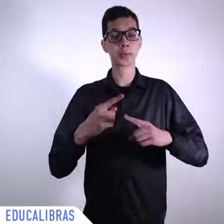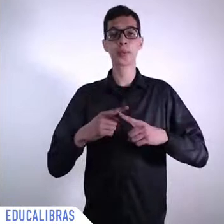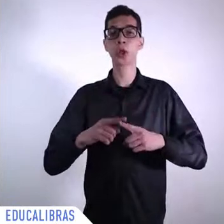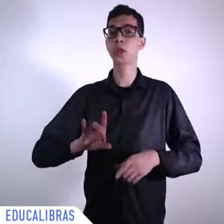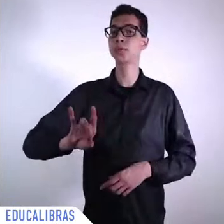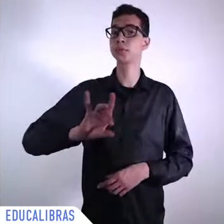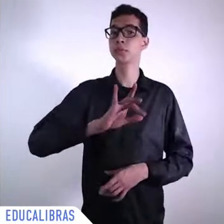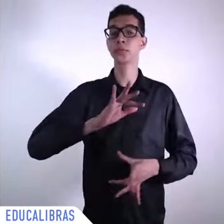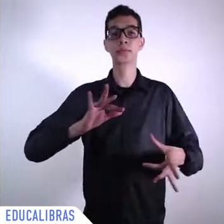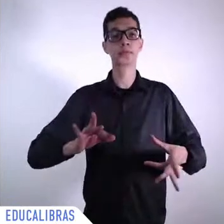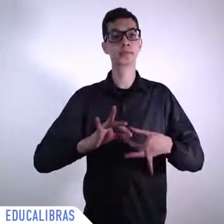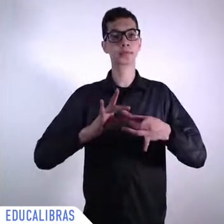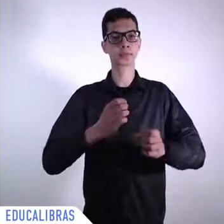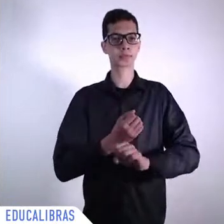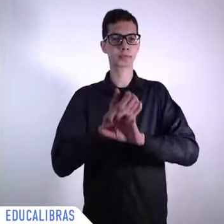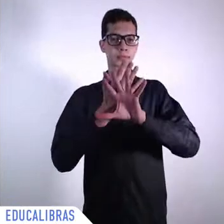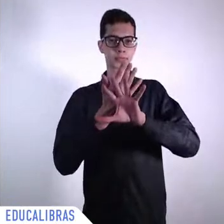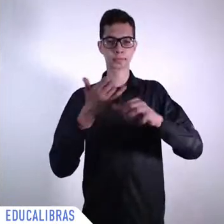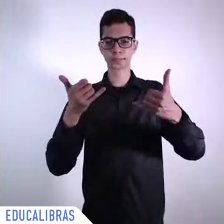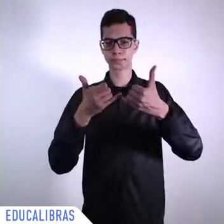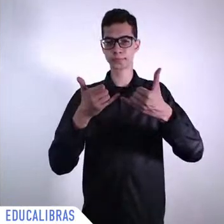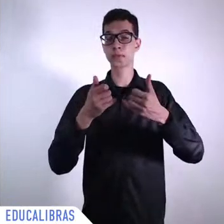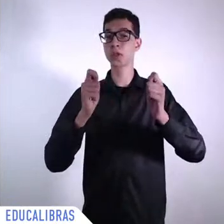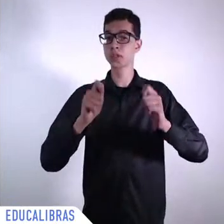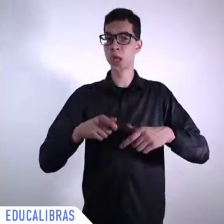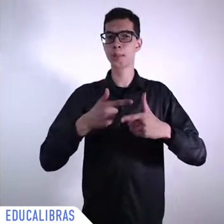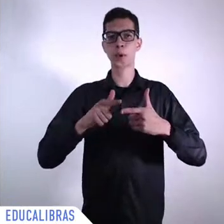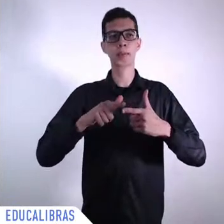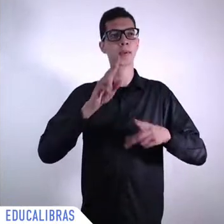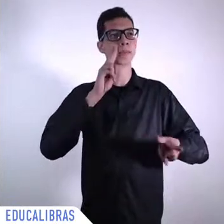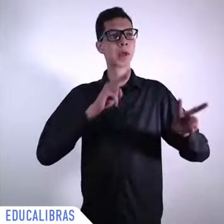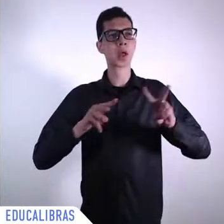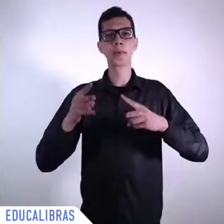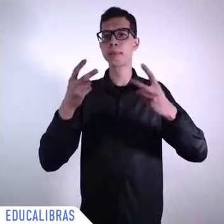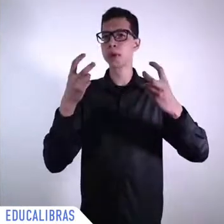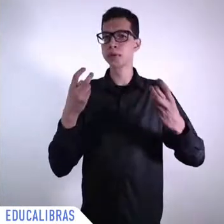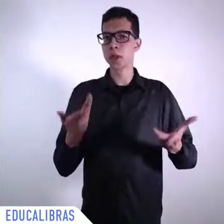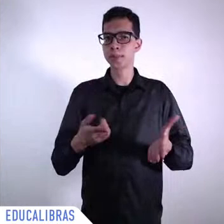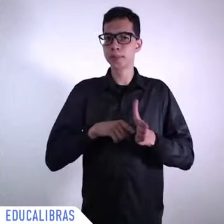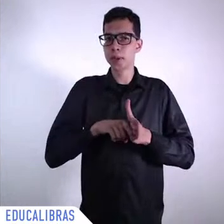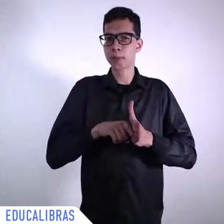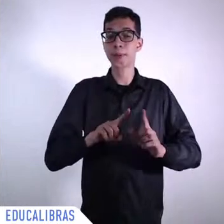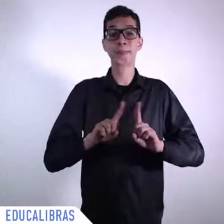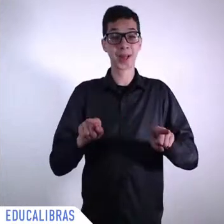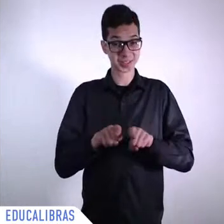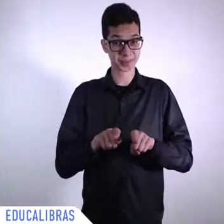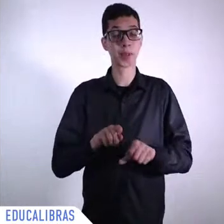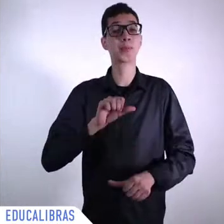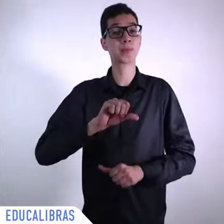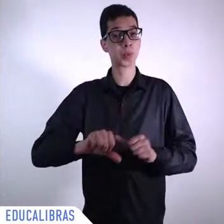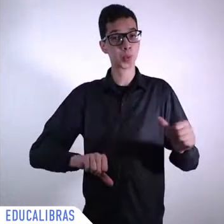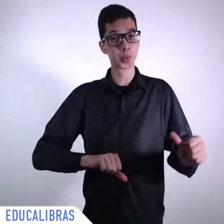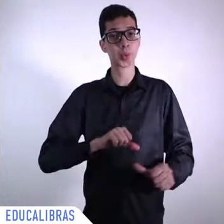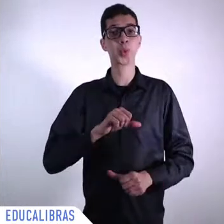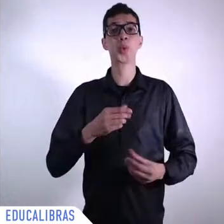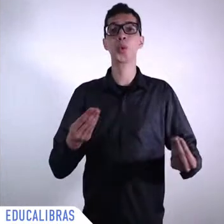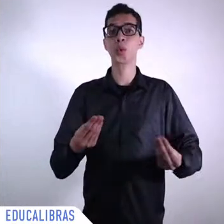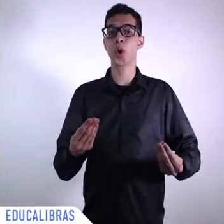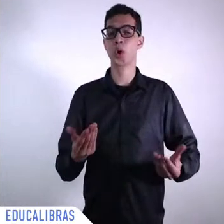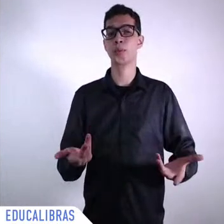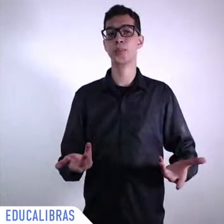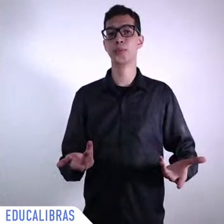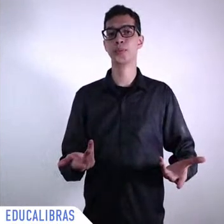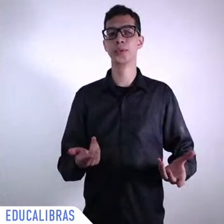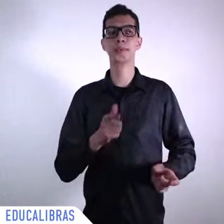same time it changes the relations sometimes among each other and the big